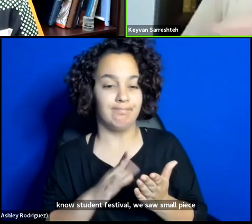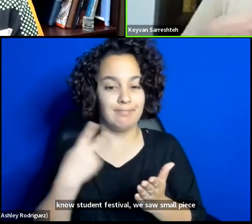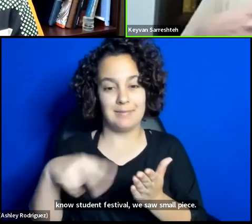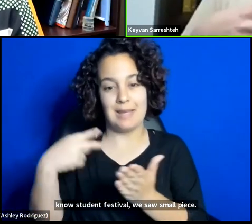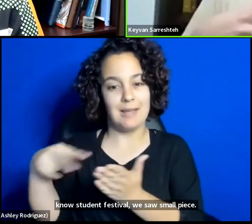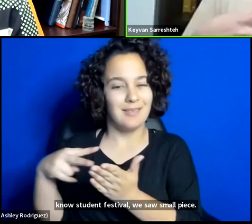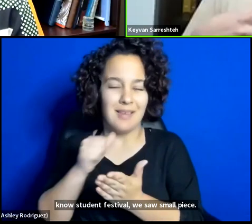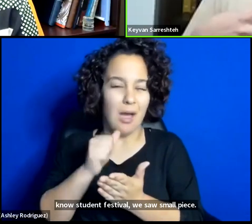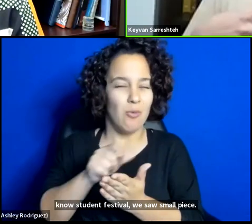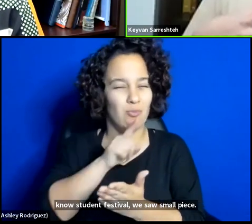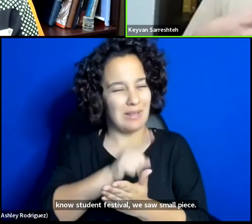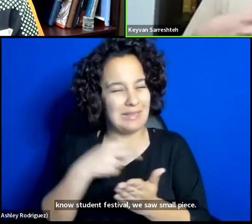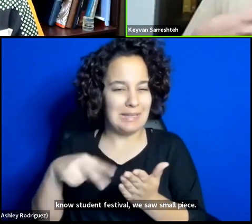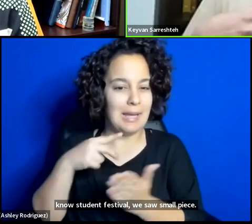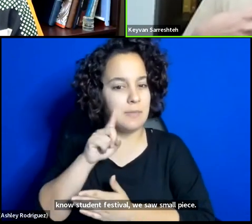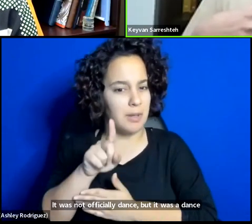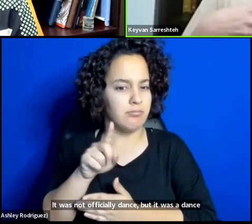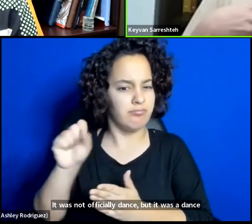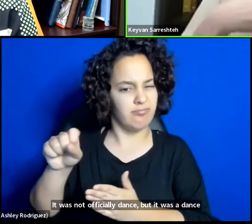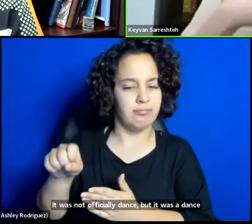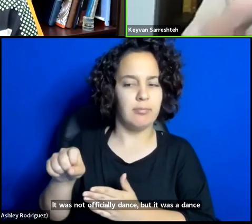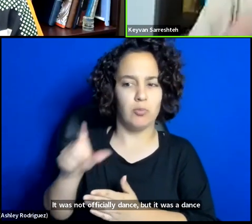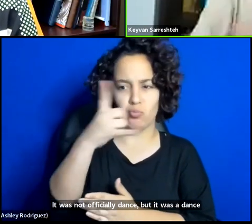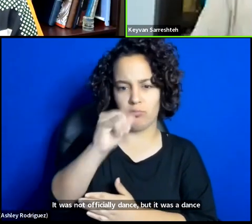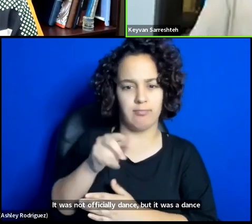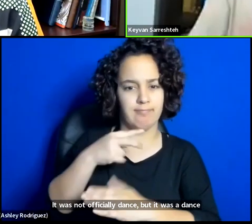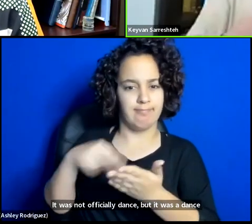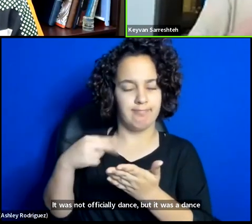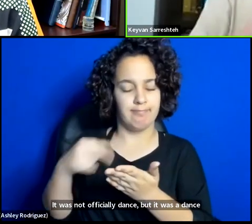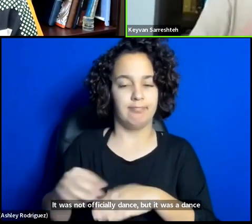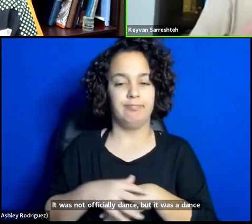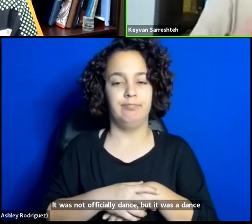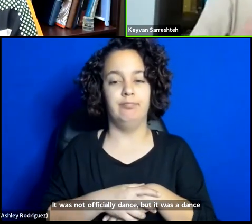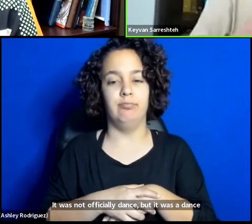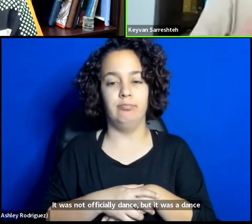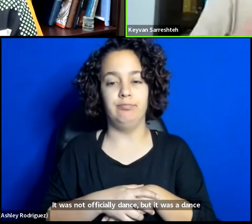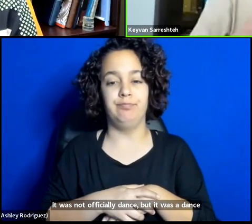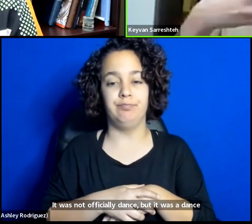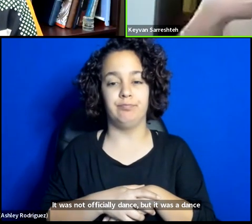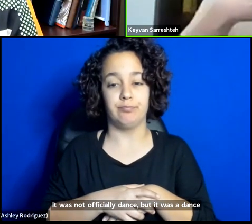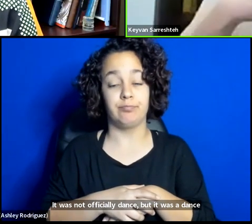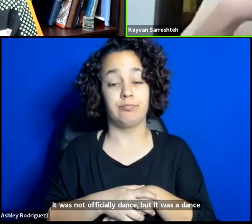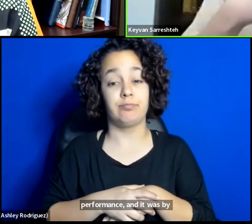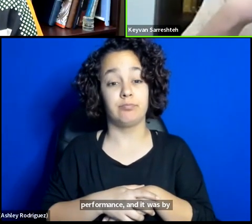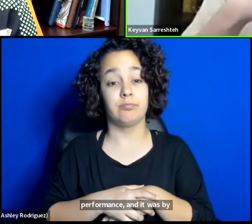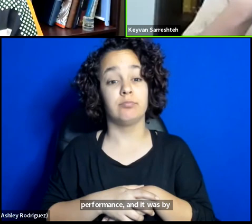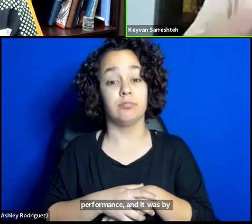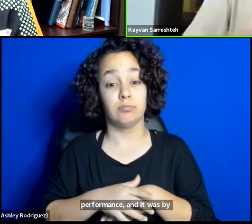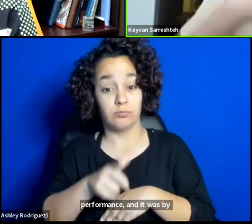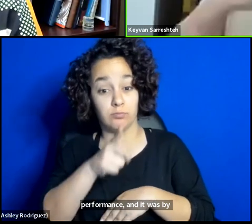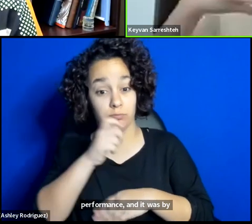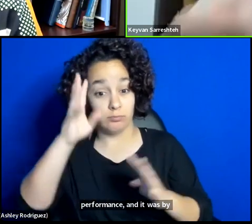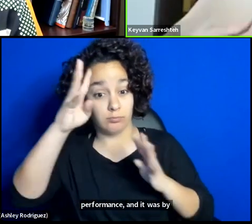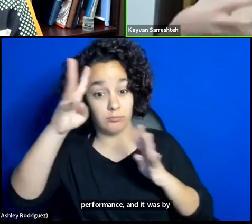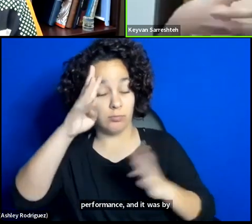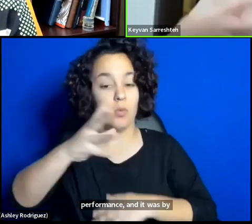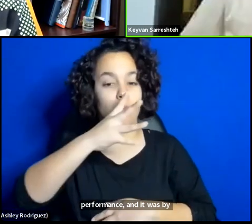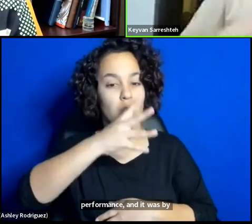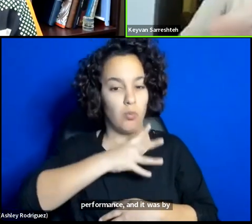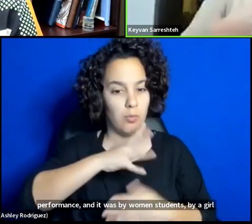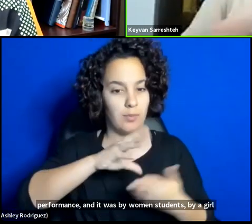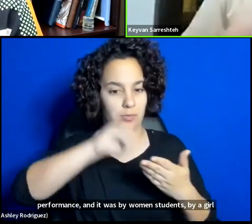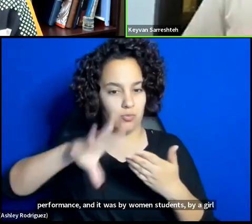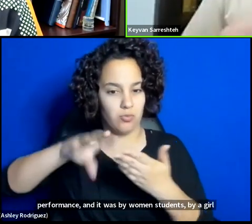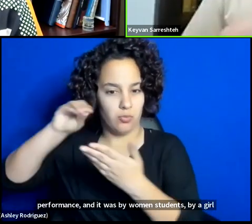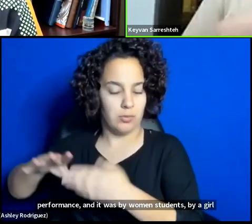dance performance, and it was by a woman student, by a girl of 22,